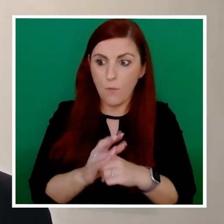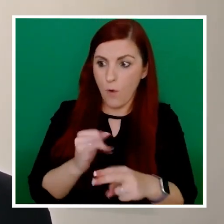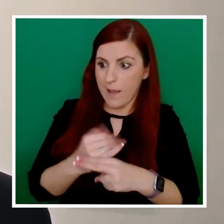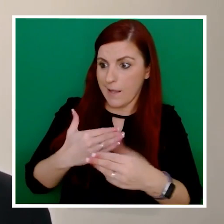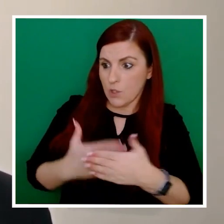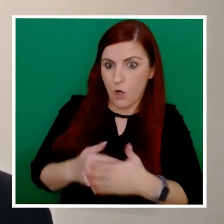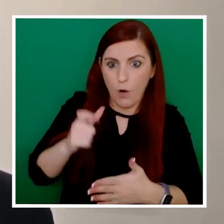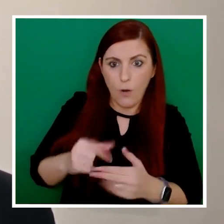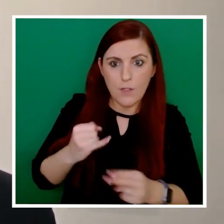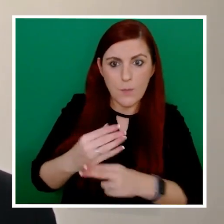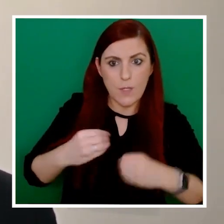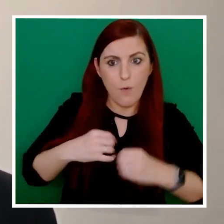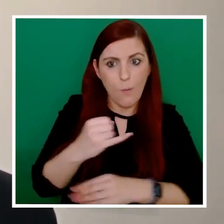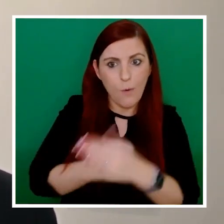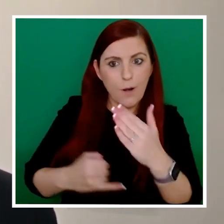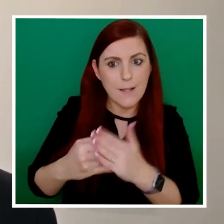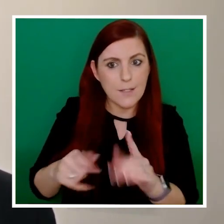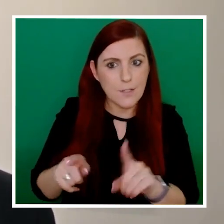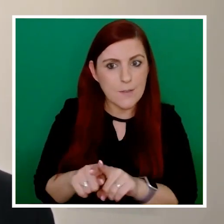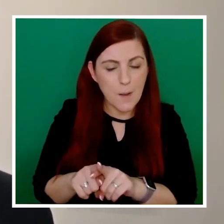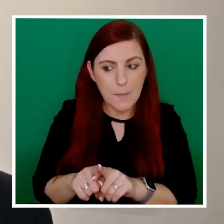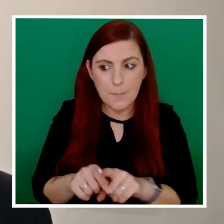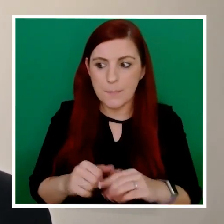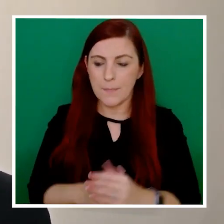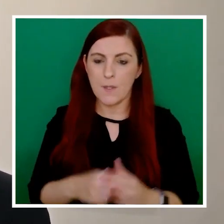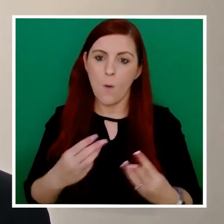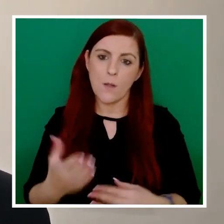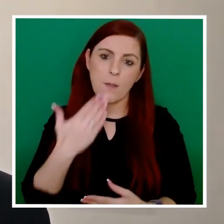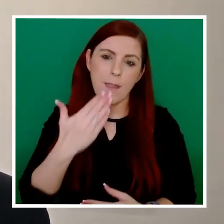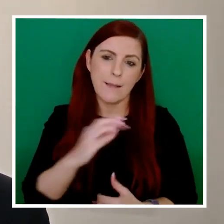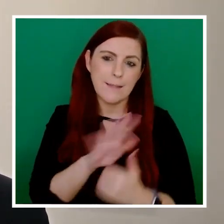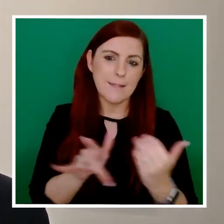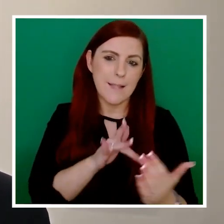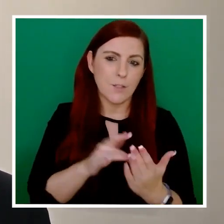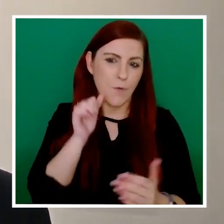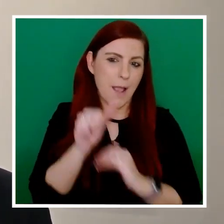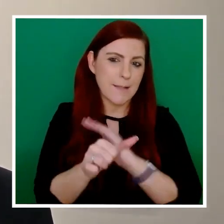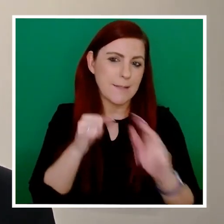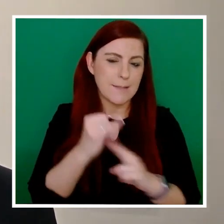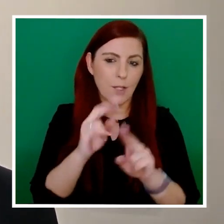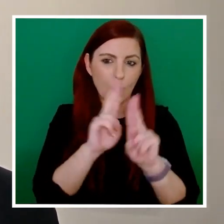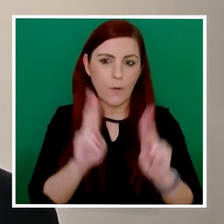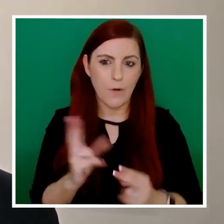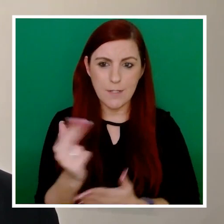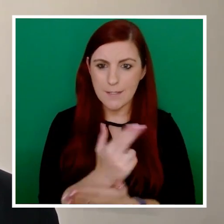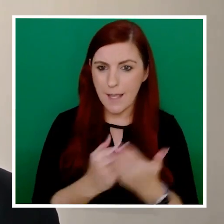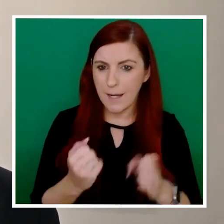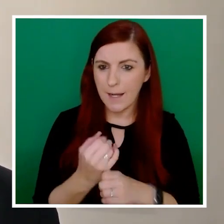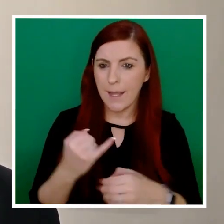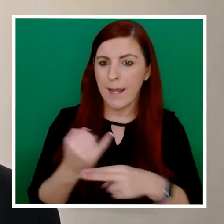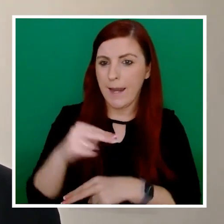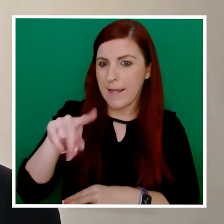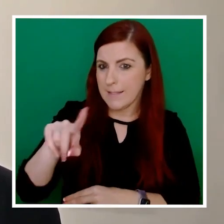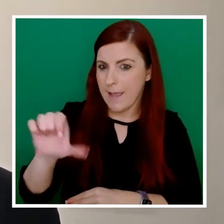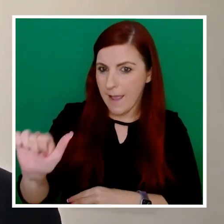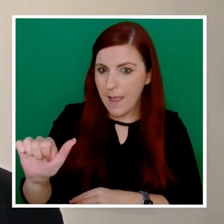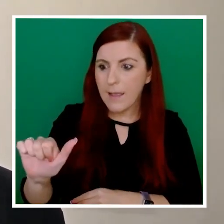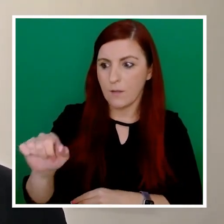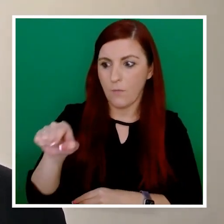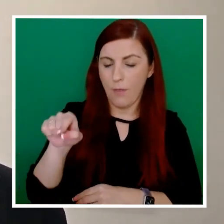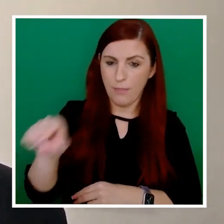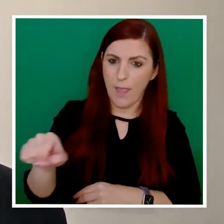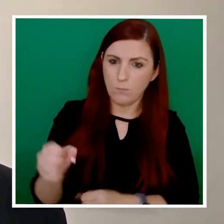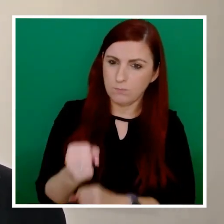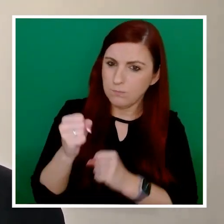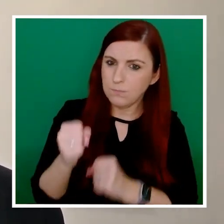in our own organizations. So I want to thank the Centre for Excellence in Universal Design at the National Disability Authority for the dedicated